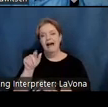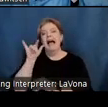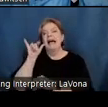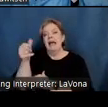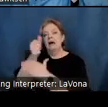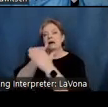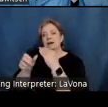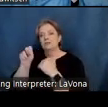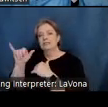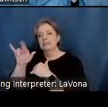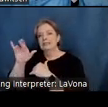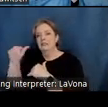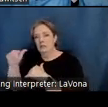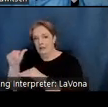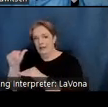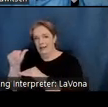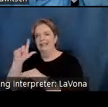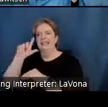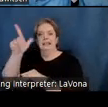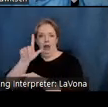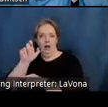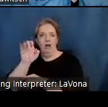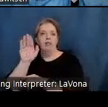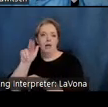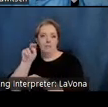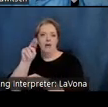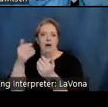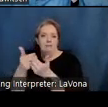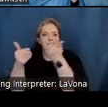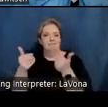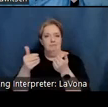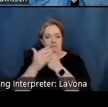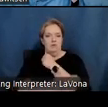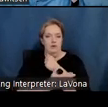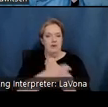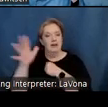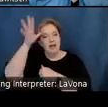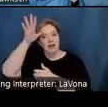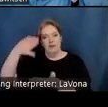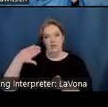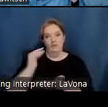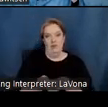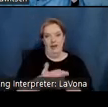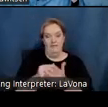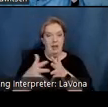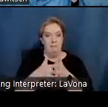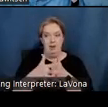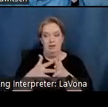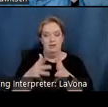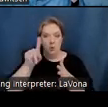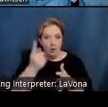country. Sam's father was an itinerant merchant who arrived in America speaking only Arabic. In